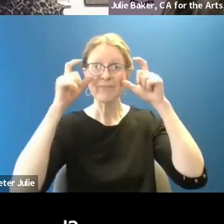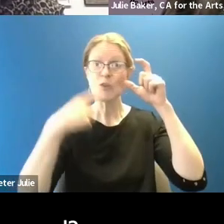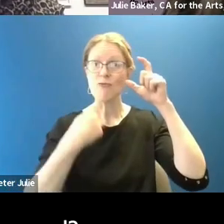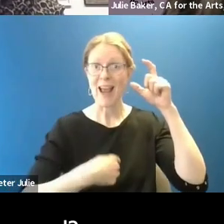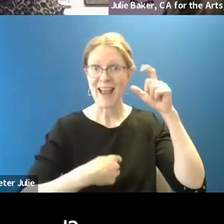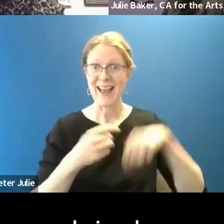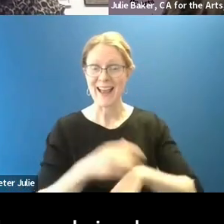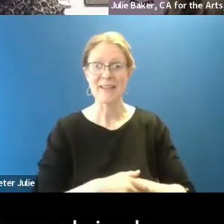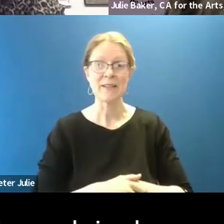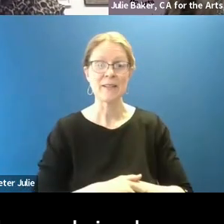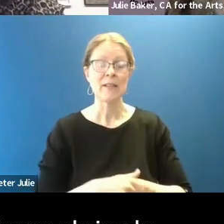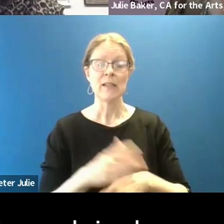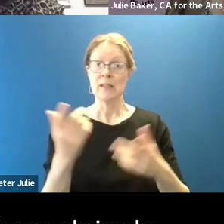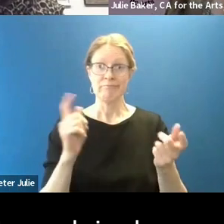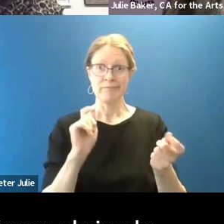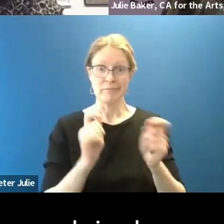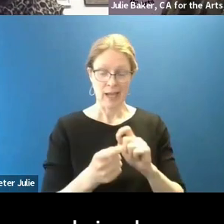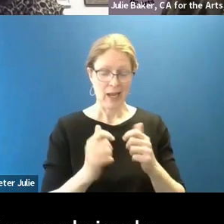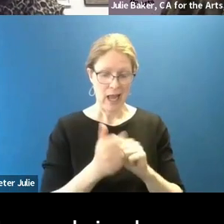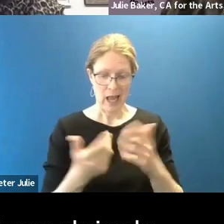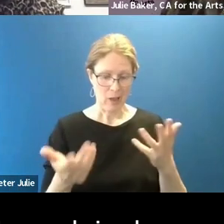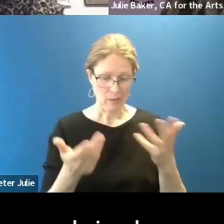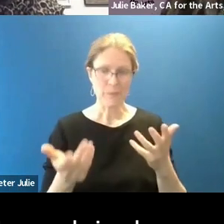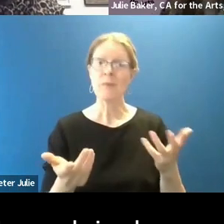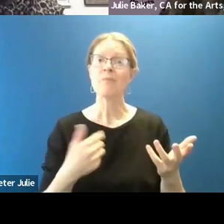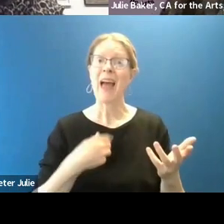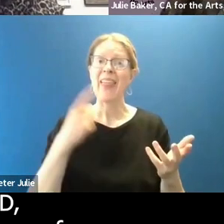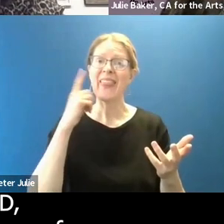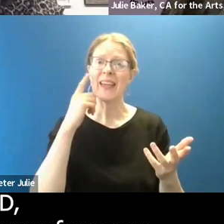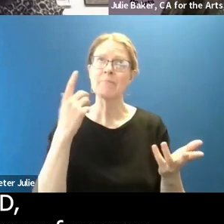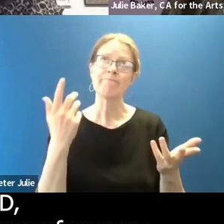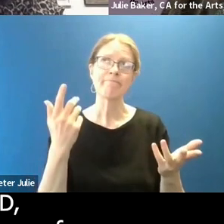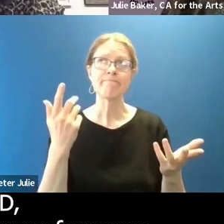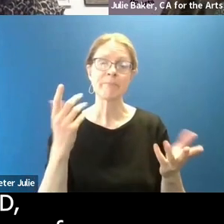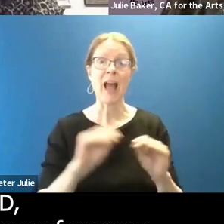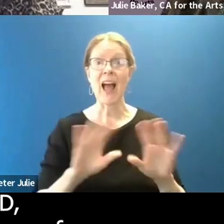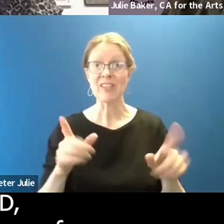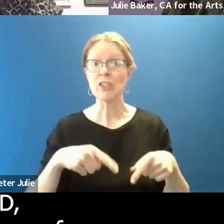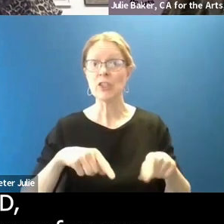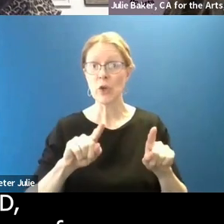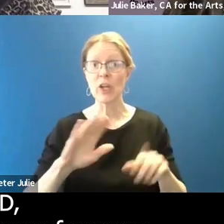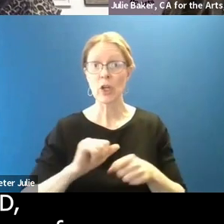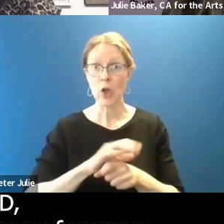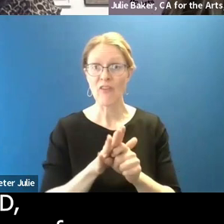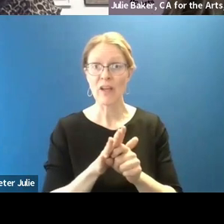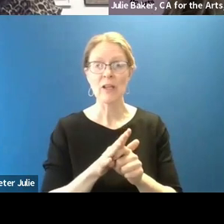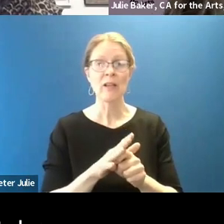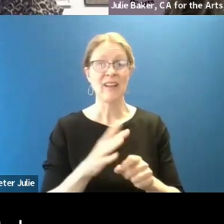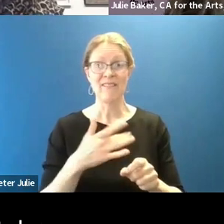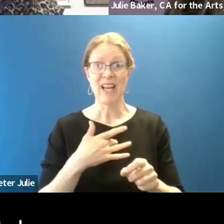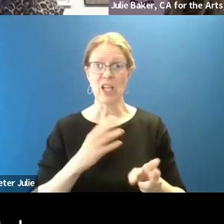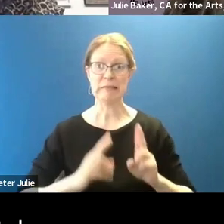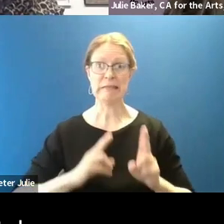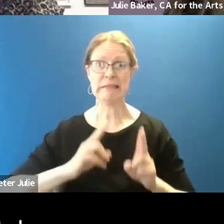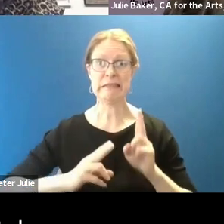And how's it changed? Well, I mean, I think that, you know, obviously, during COVID, there was an incredible sense of urgency, right?